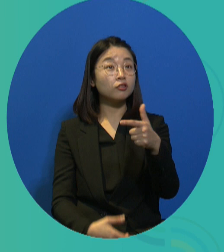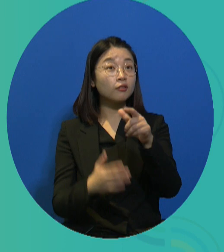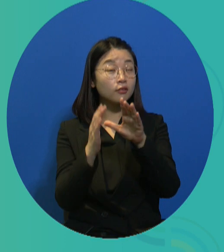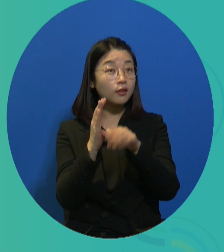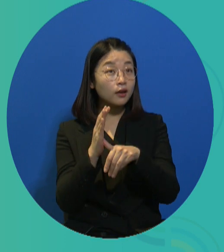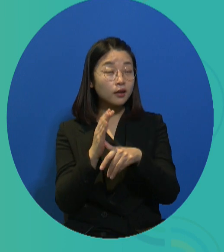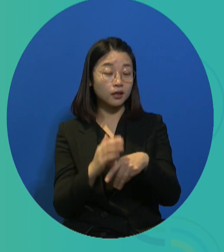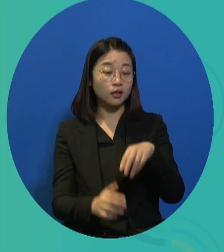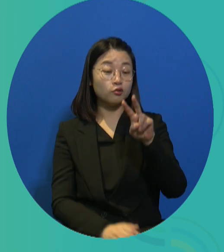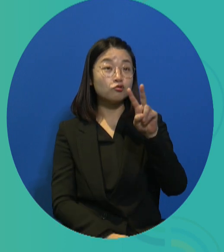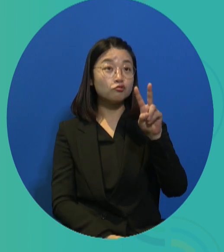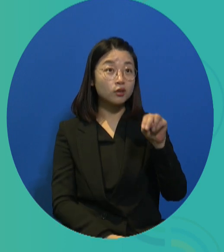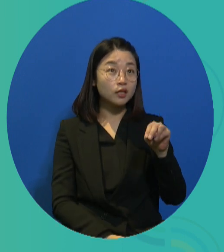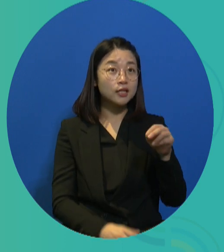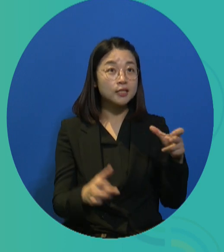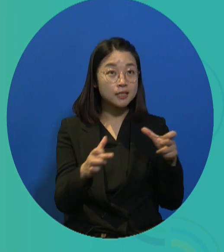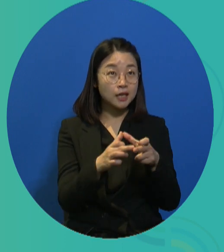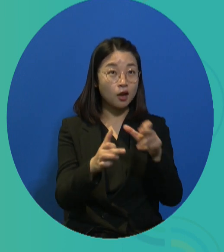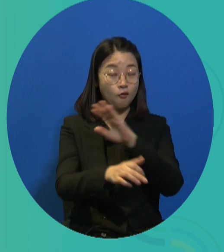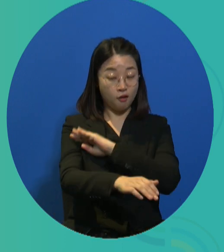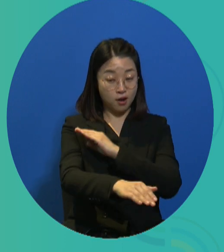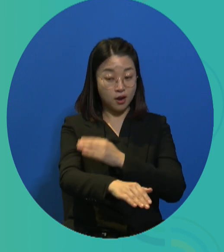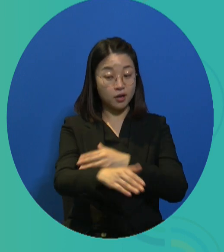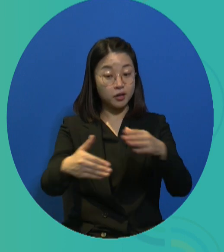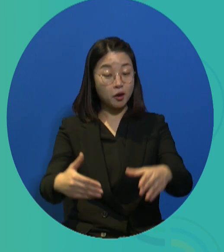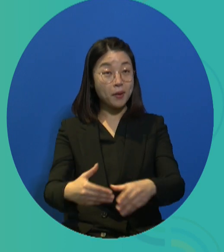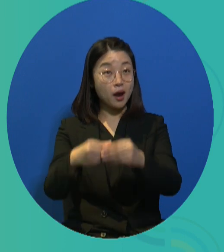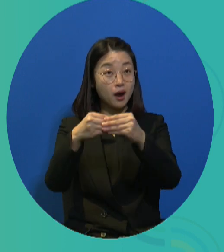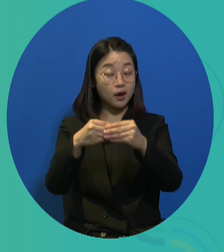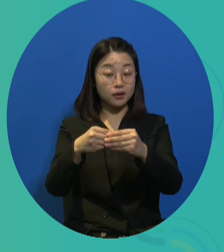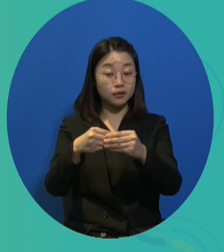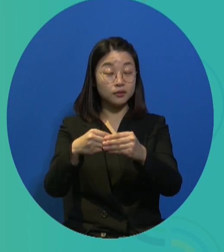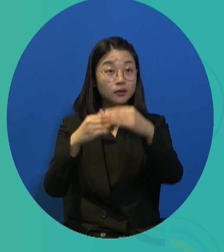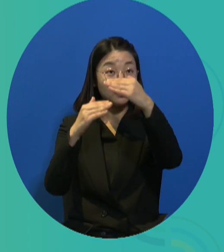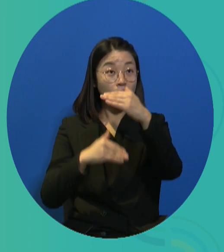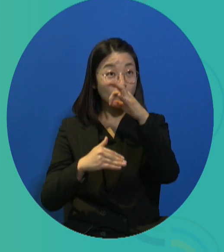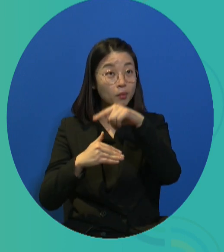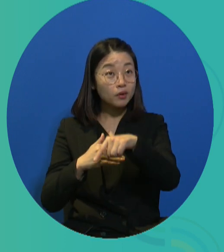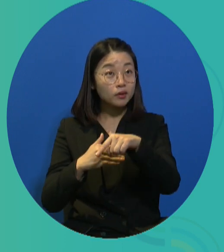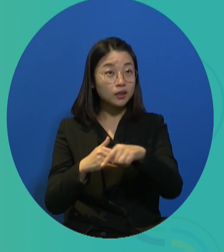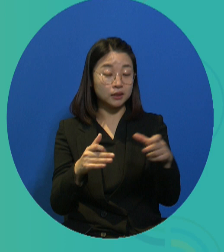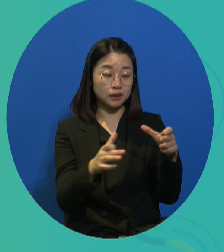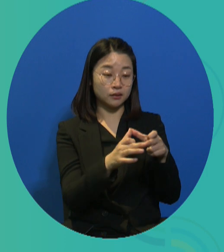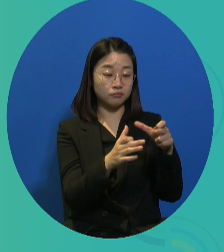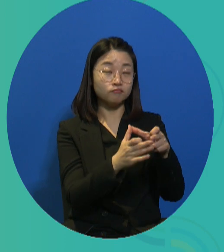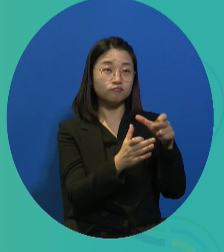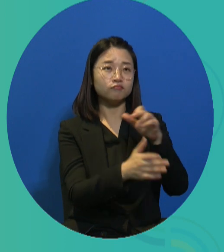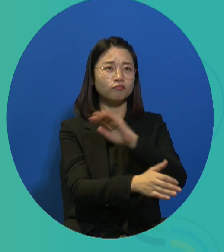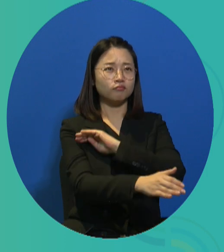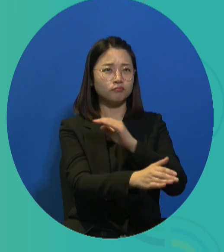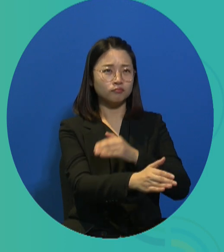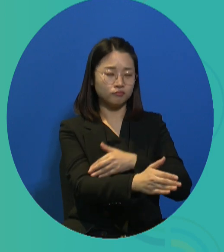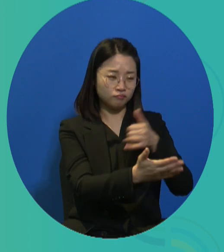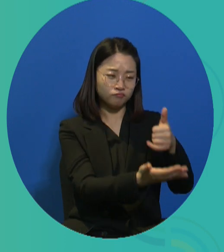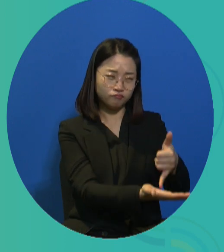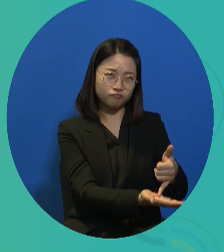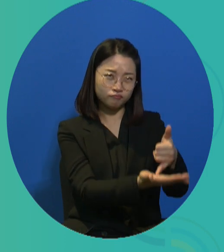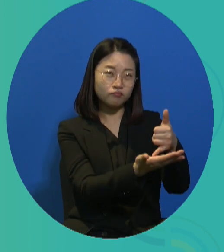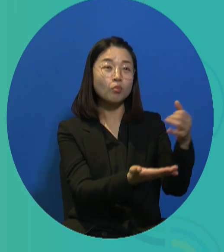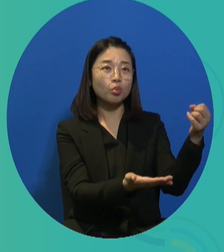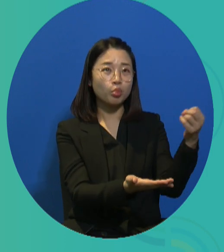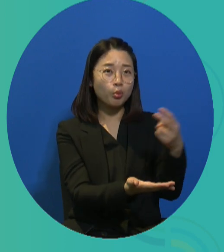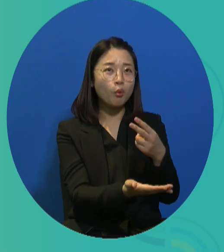And in 2006, the convention on the rights of persons with disabilities was adopted. This is a